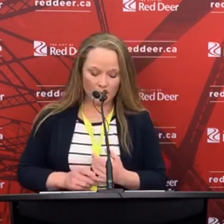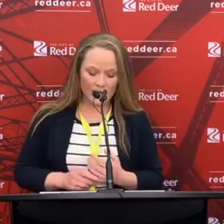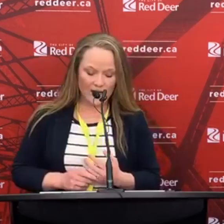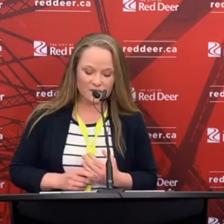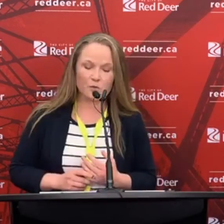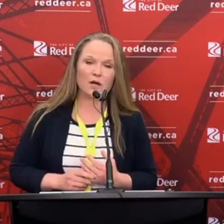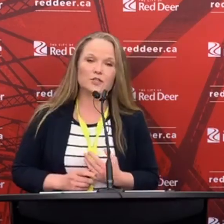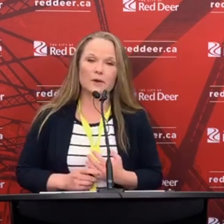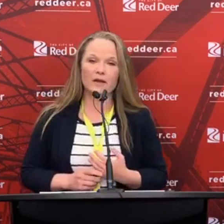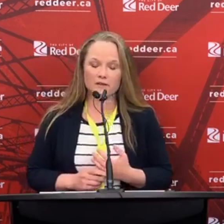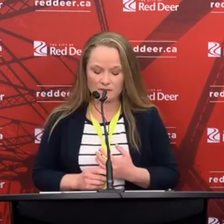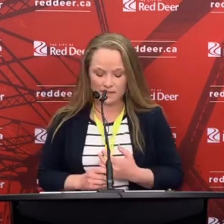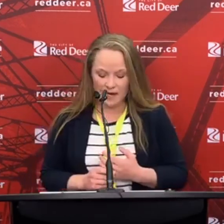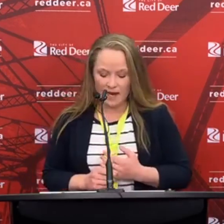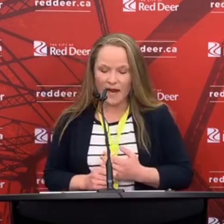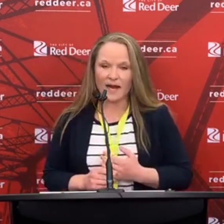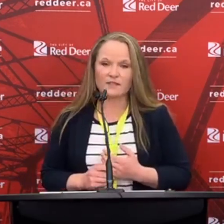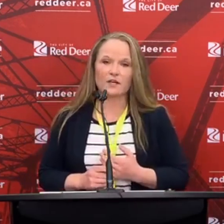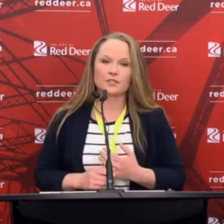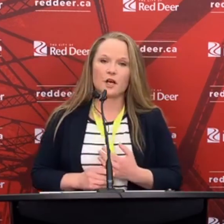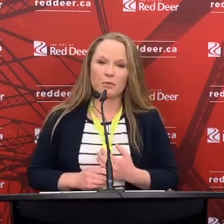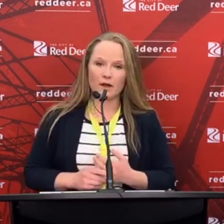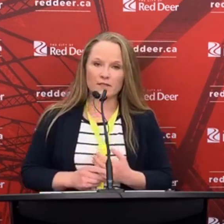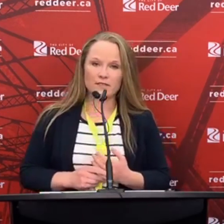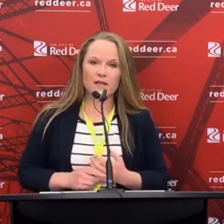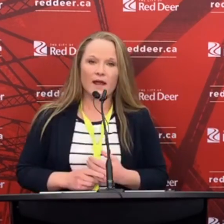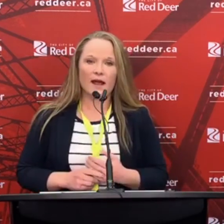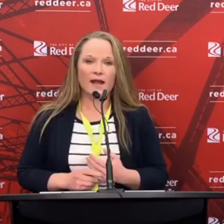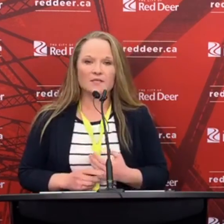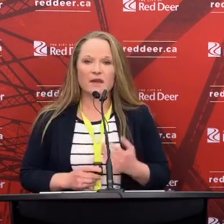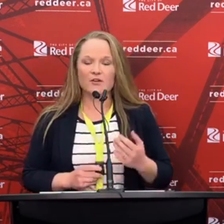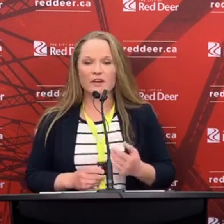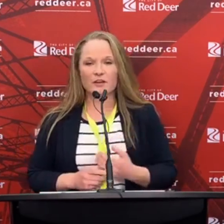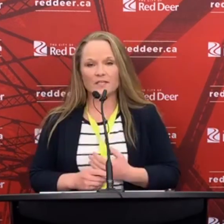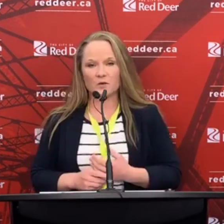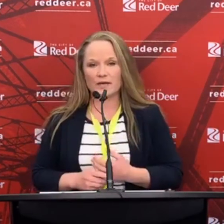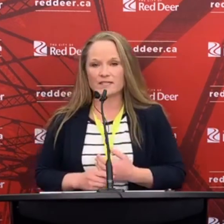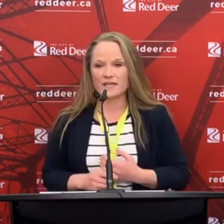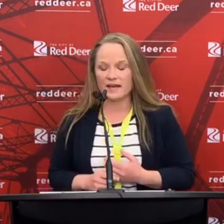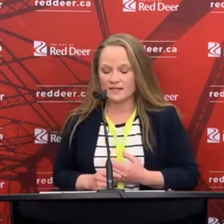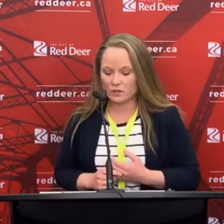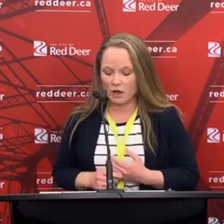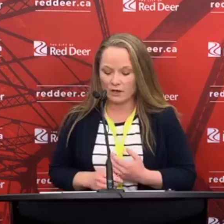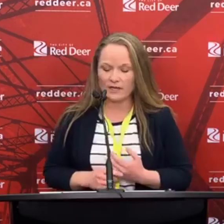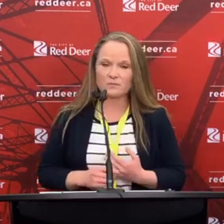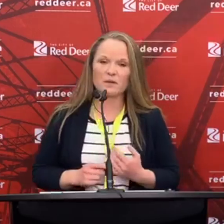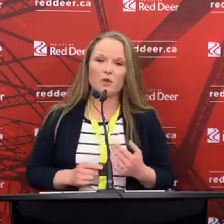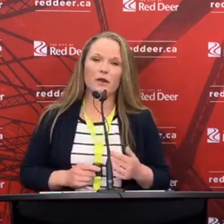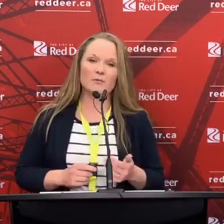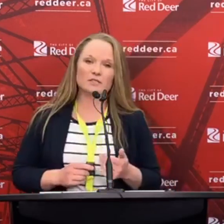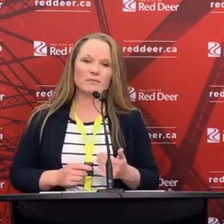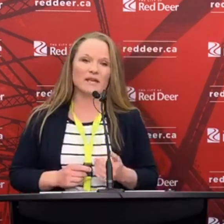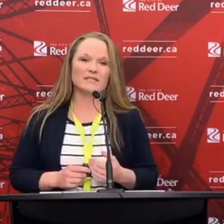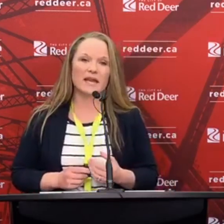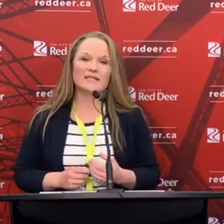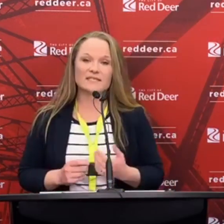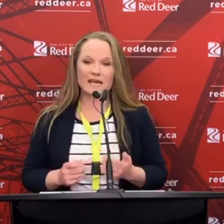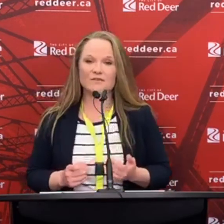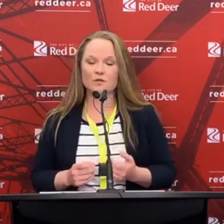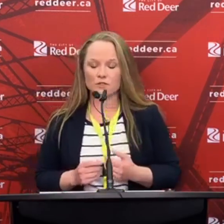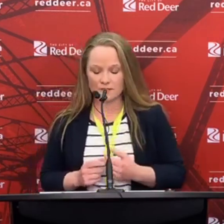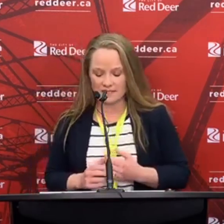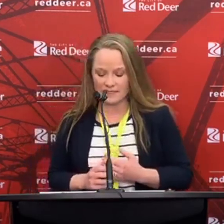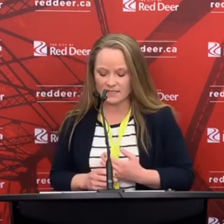remain open, as do our trails and our dog parks. As Mayor Beer has already said, as long as people are able to maintain